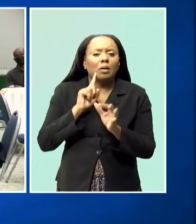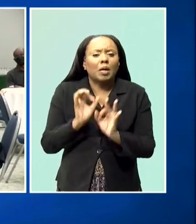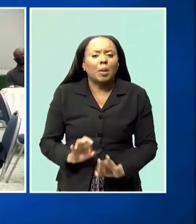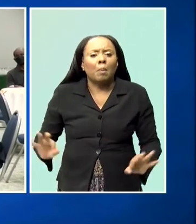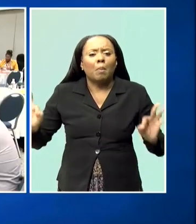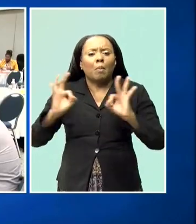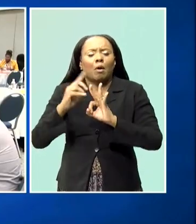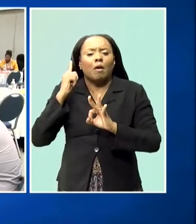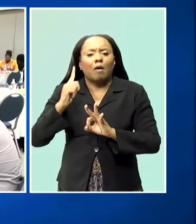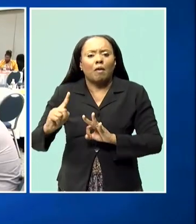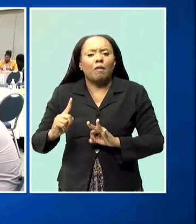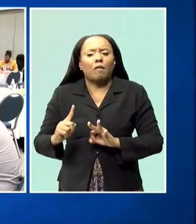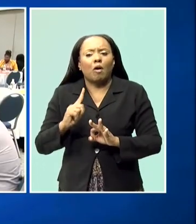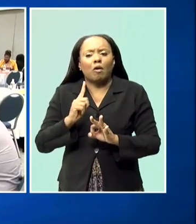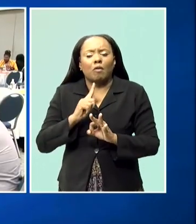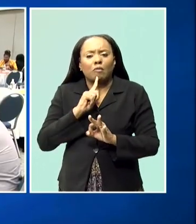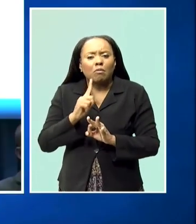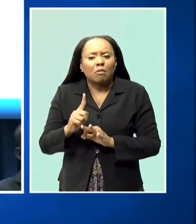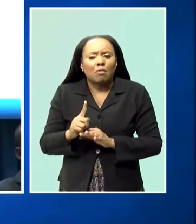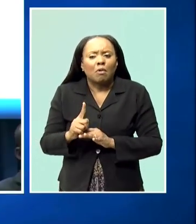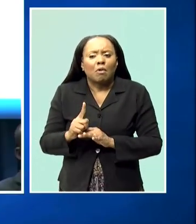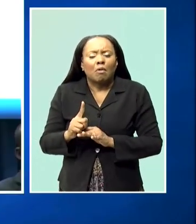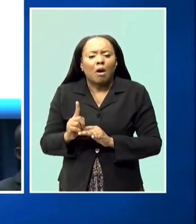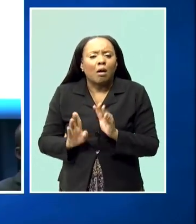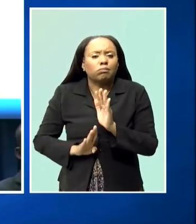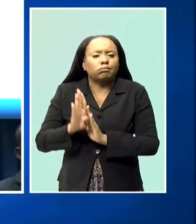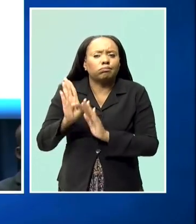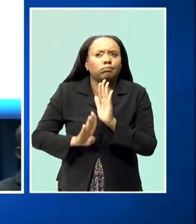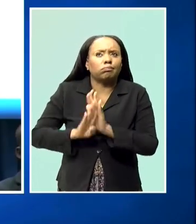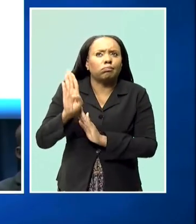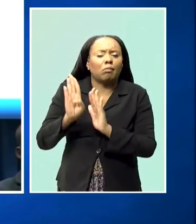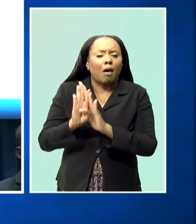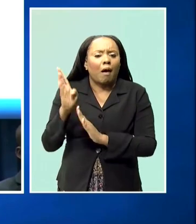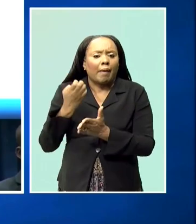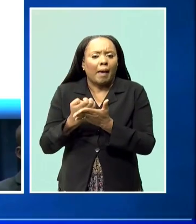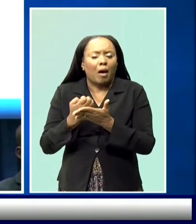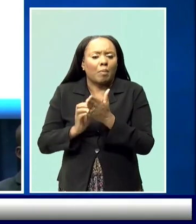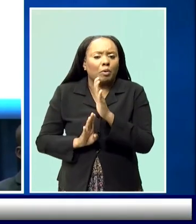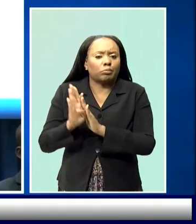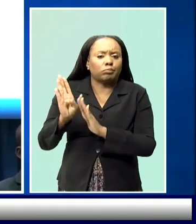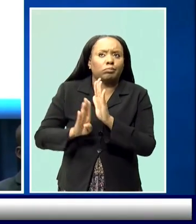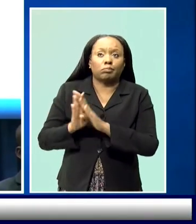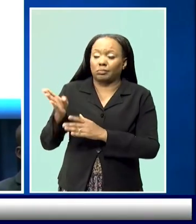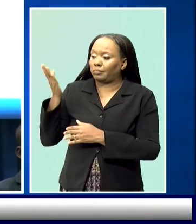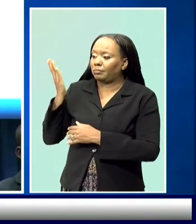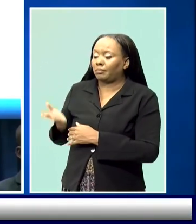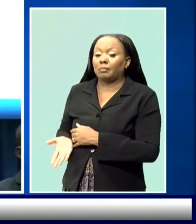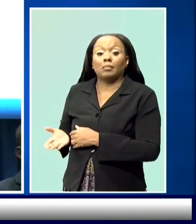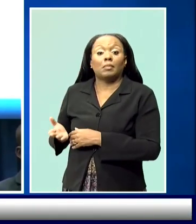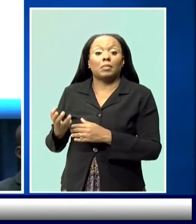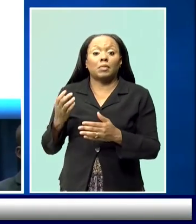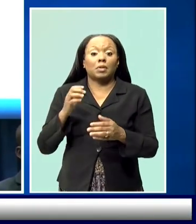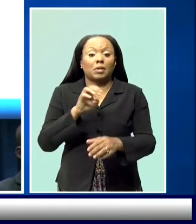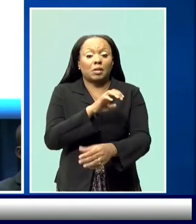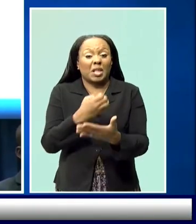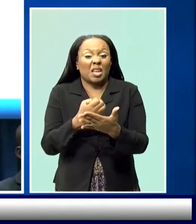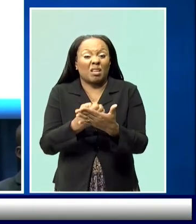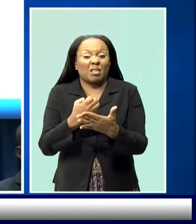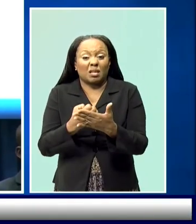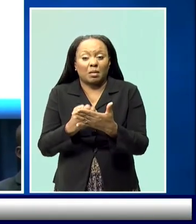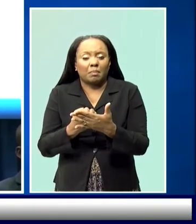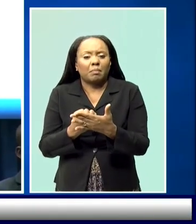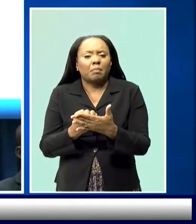economic growth. More importantly, the new global economy is being driven by renewable energy,